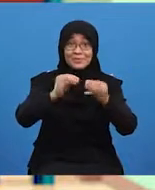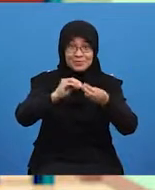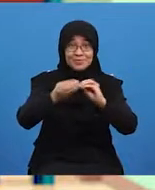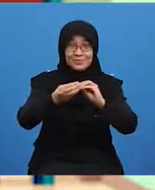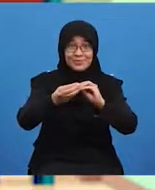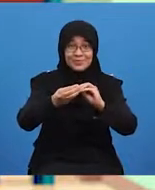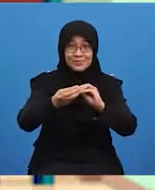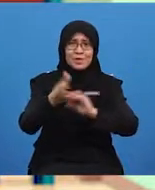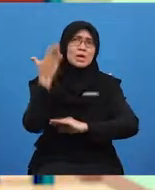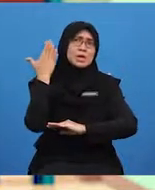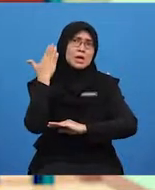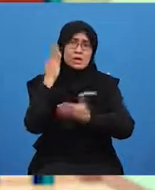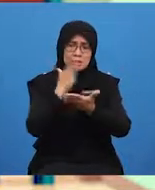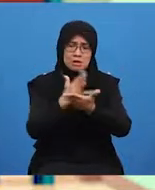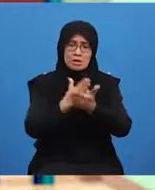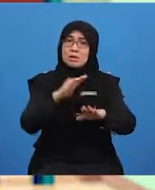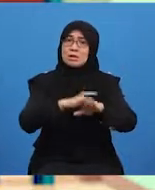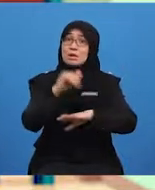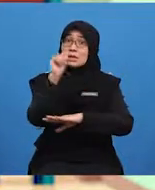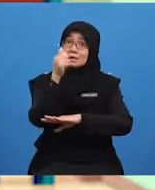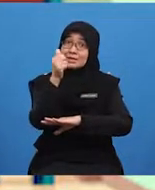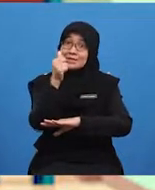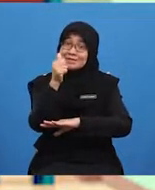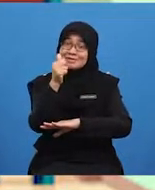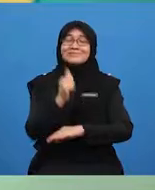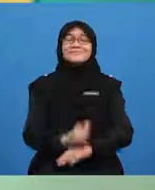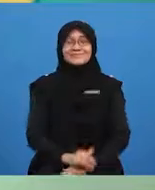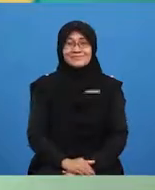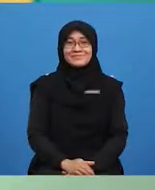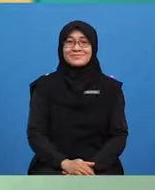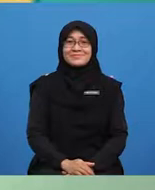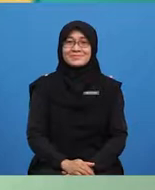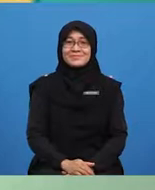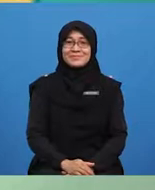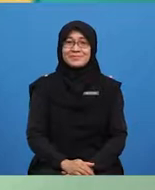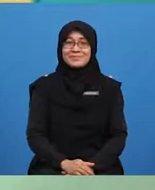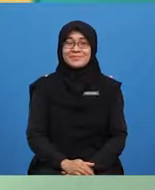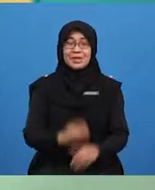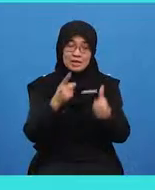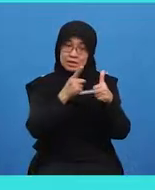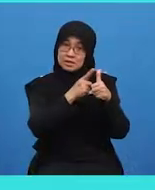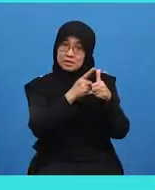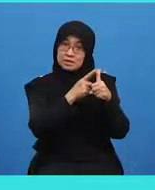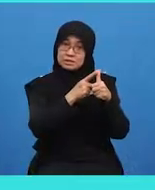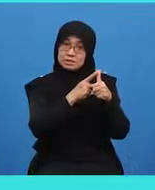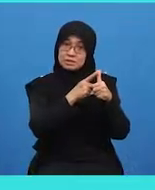Hmm. Okay, then. The first one is